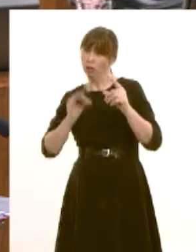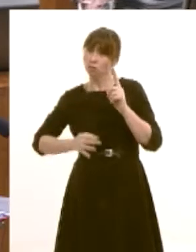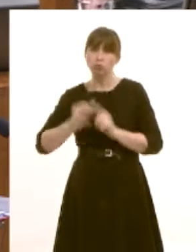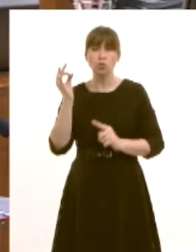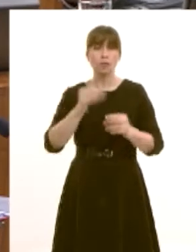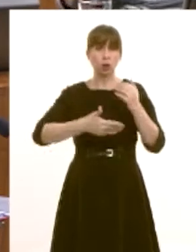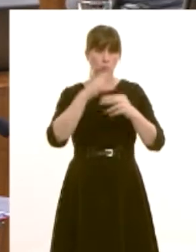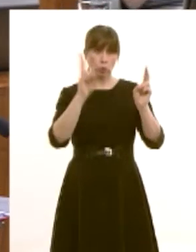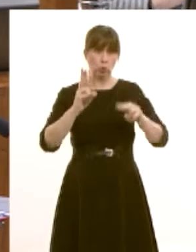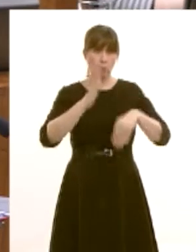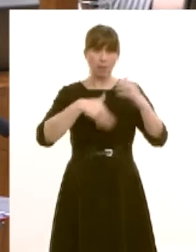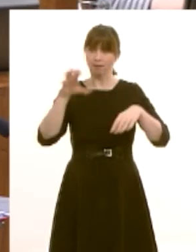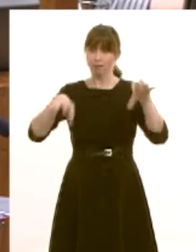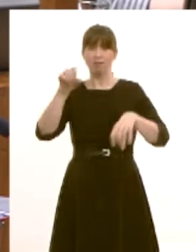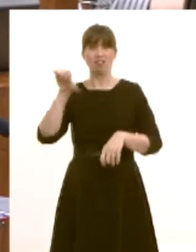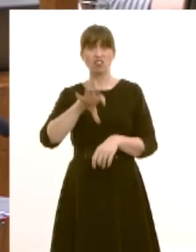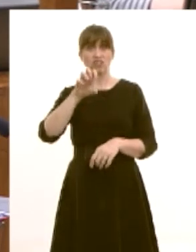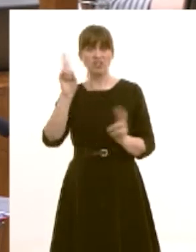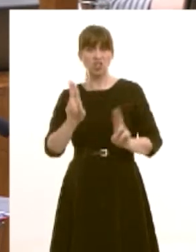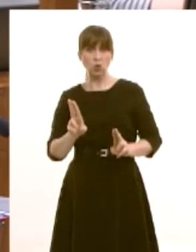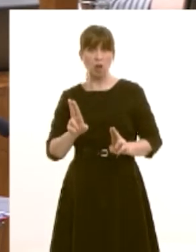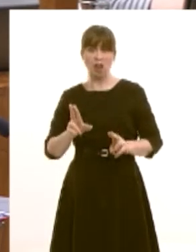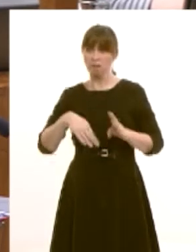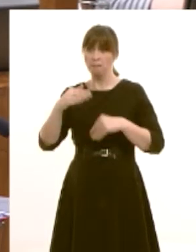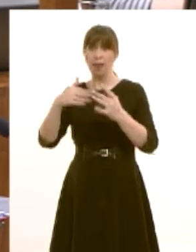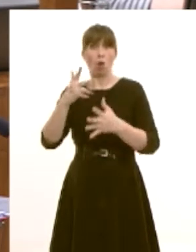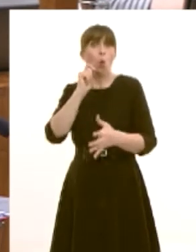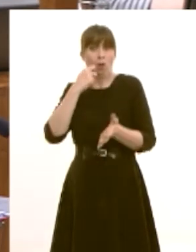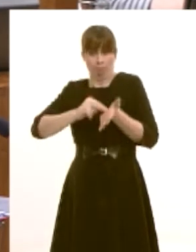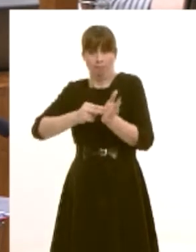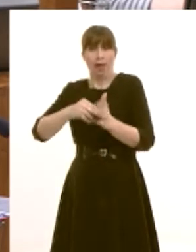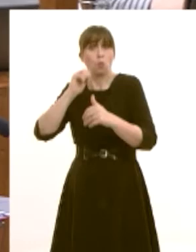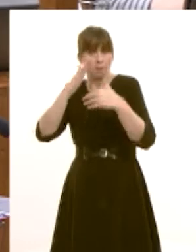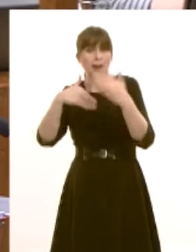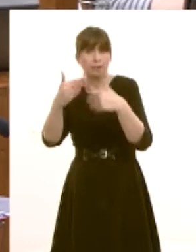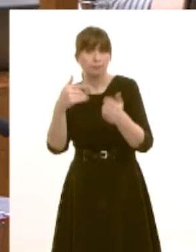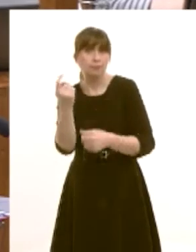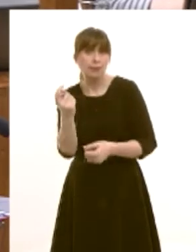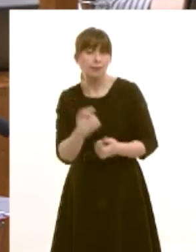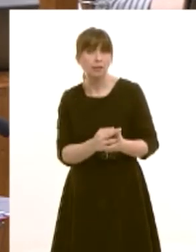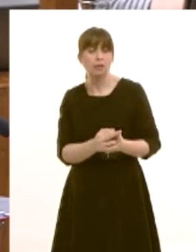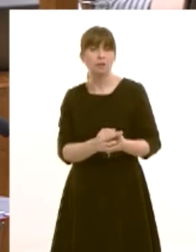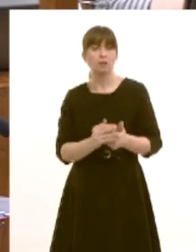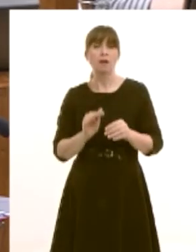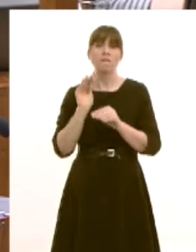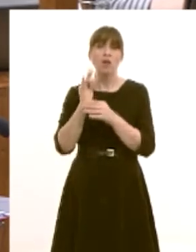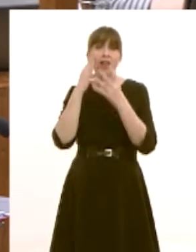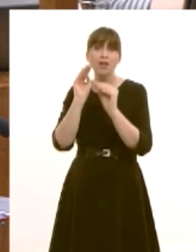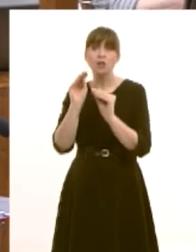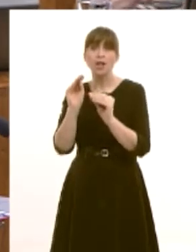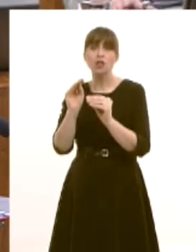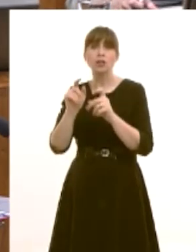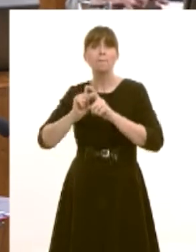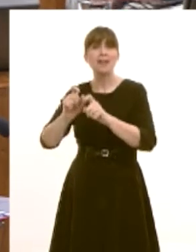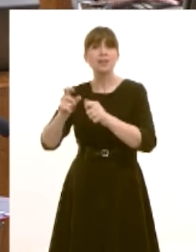schools being built all across rales 150 schools either being built or planned to be built we see in further education the education maintenance